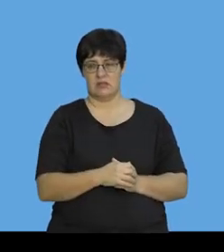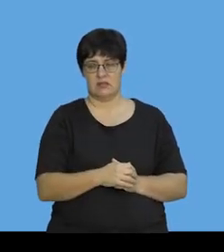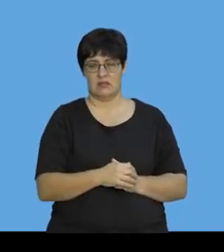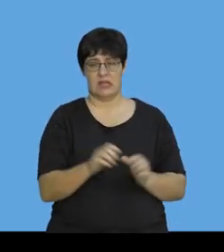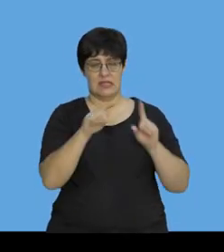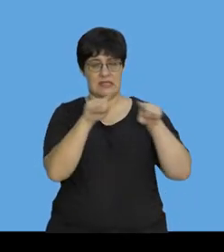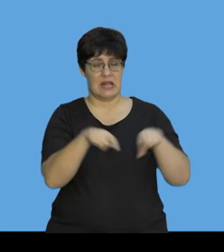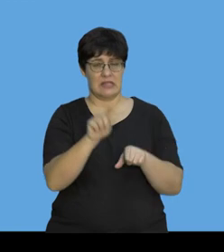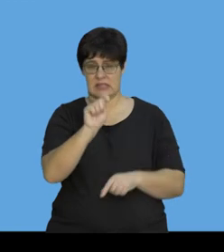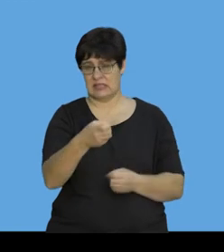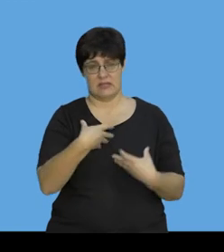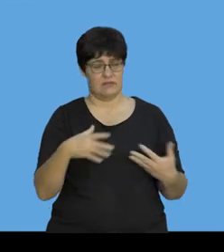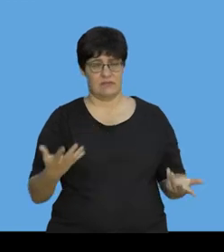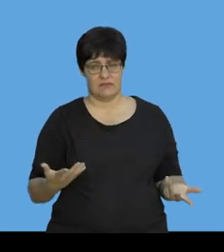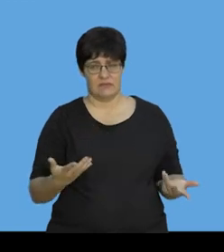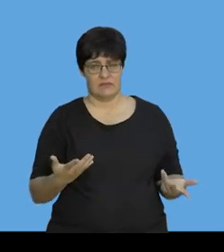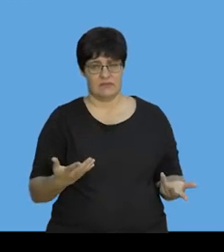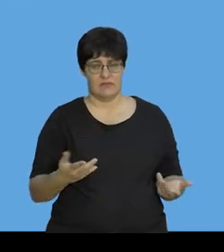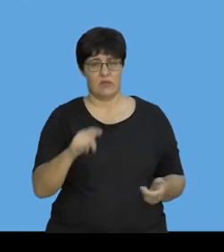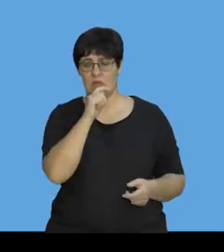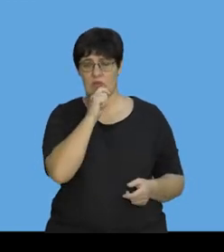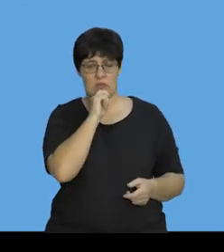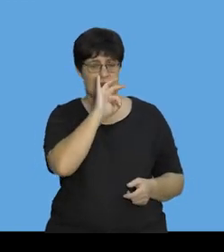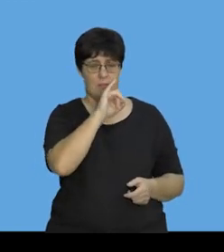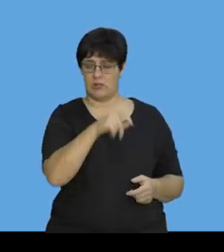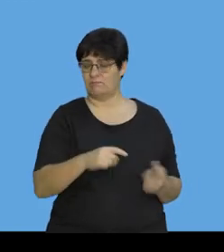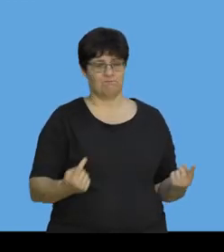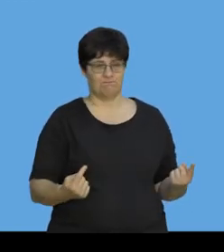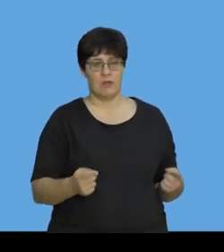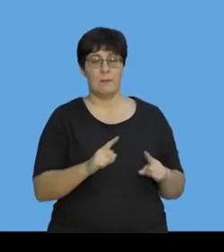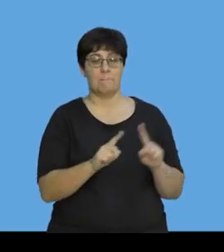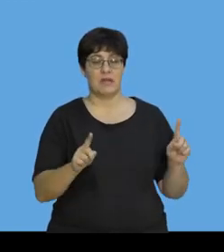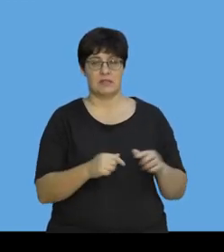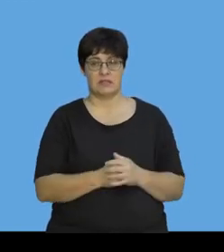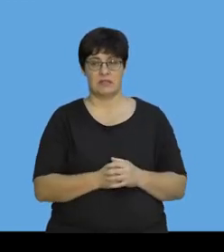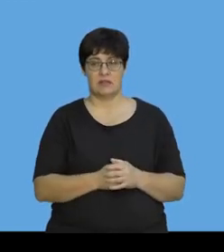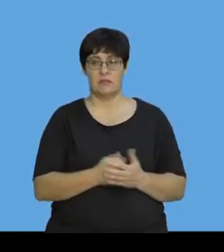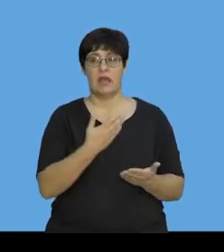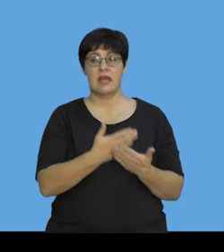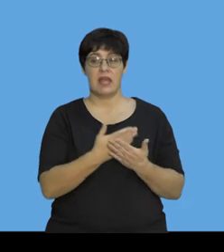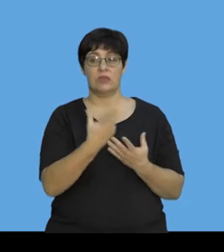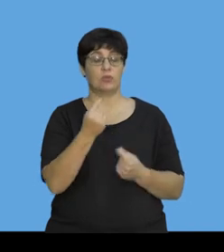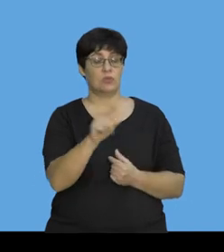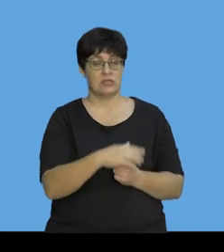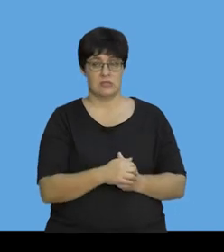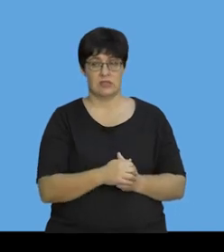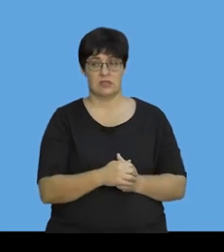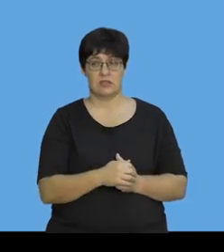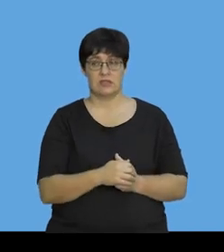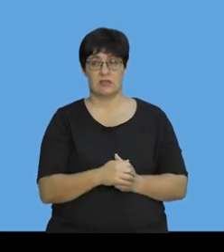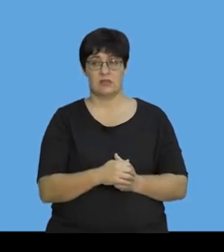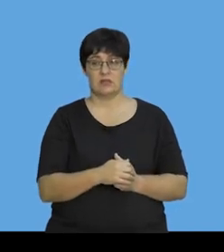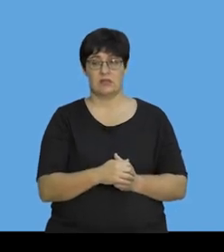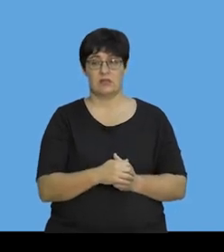they don't give me delta T. So, I can't use impulse as it stands. But what I can do